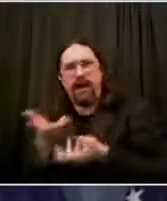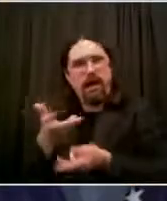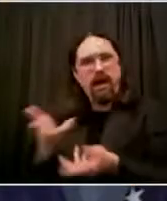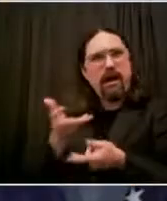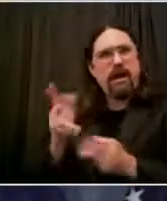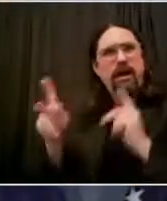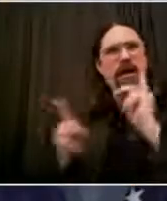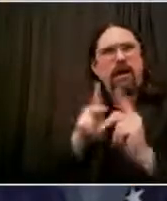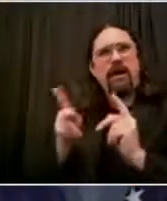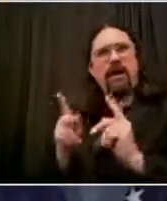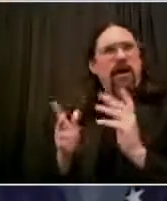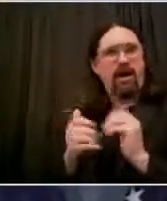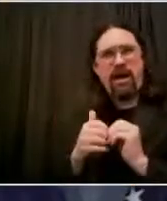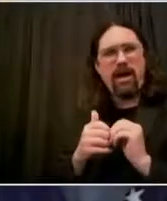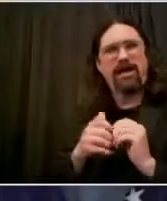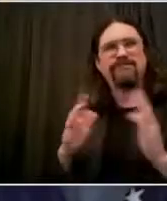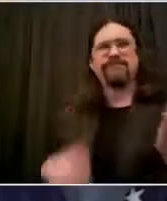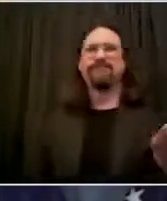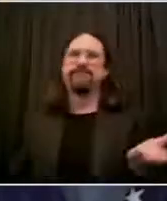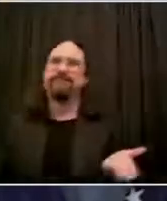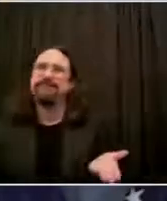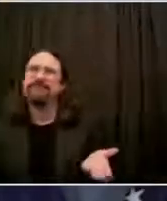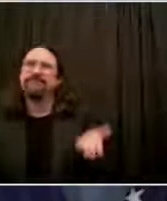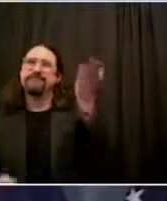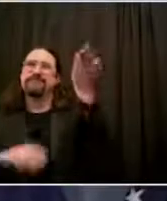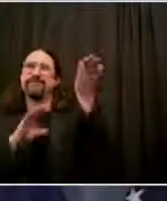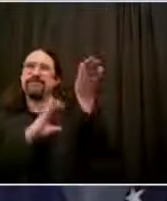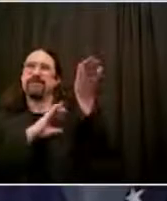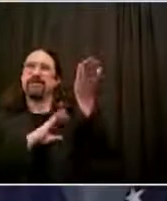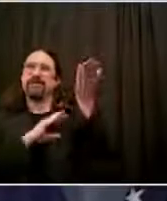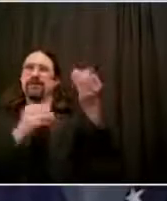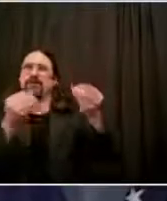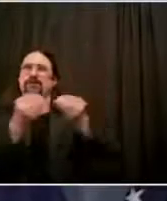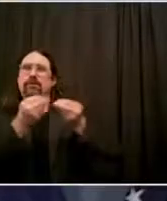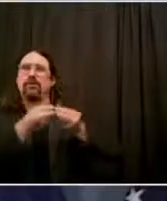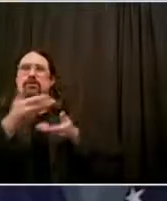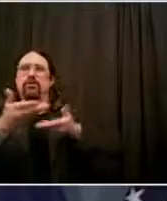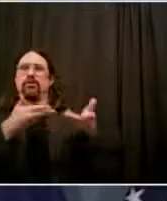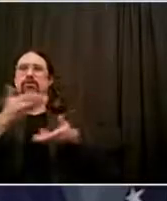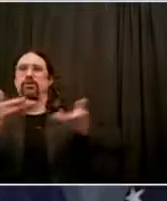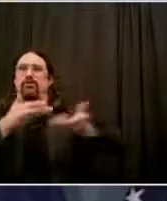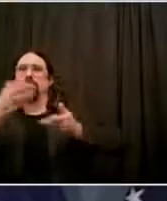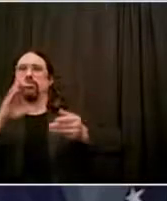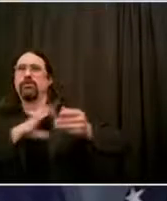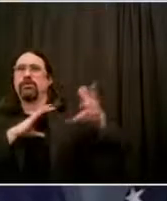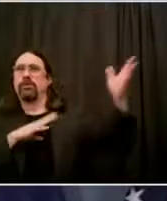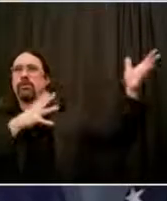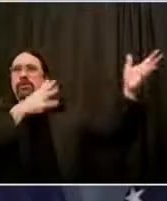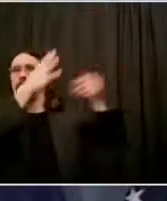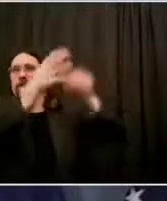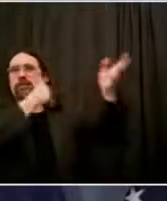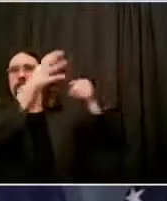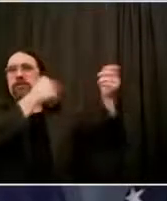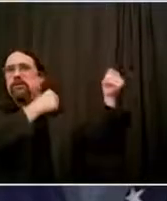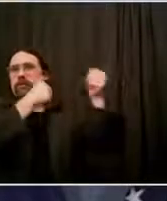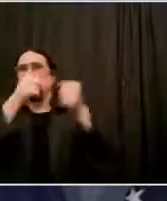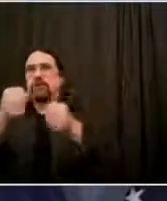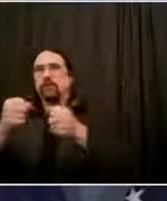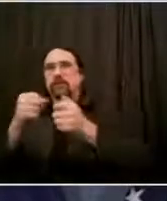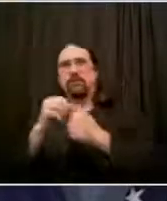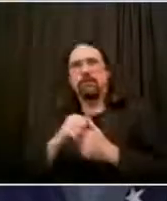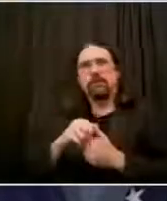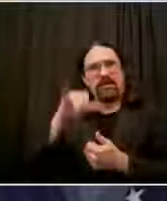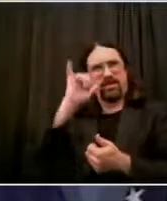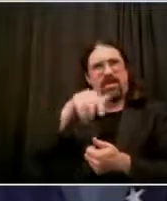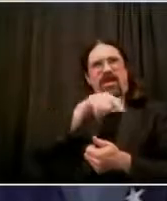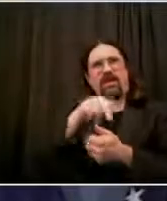reducing arrests, reducing incarceration, and we can do a lot more. So that was what we went through. That was what we had to